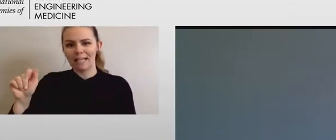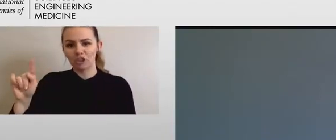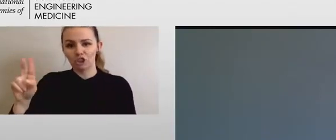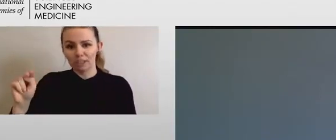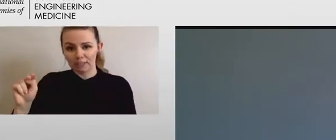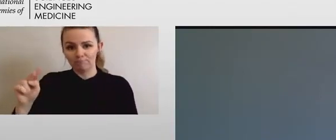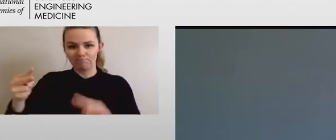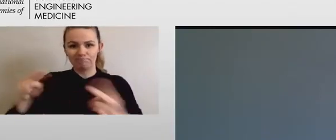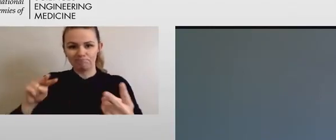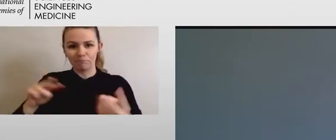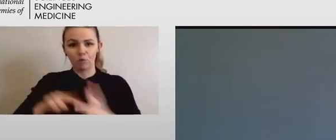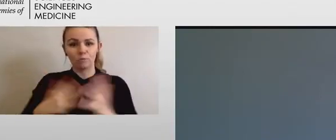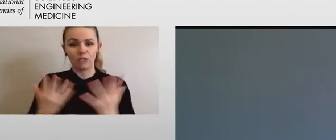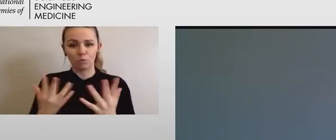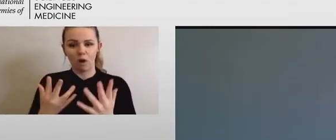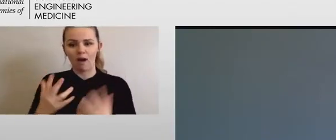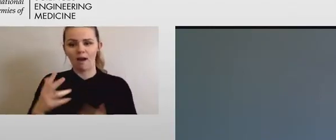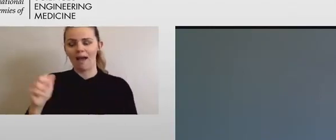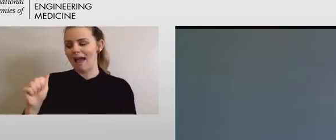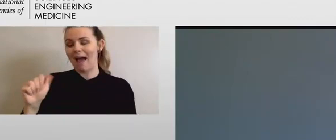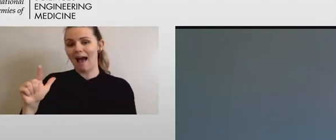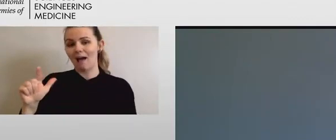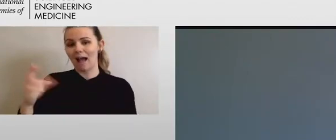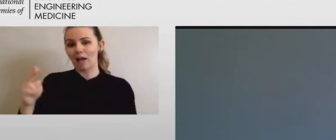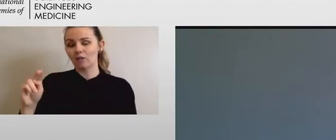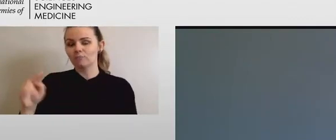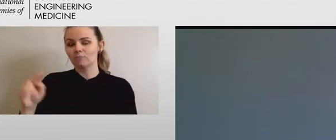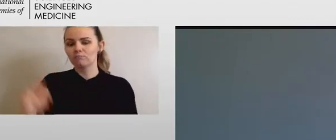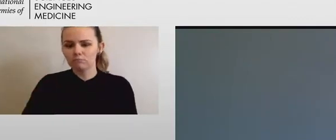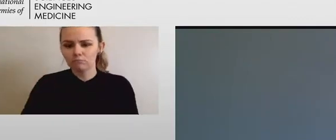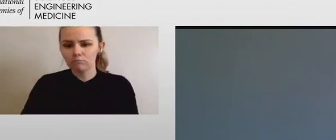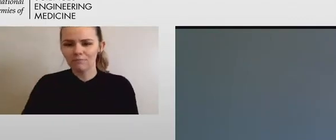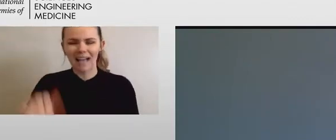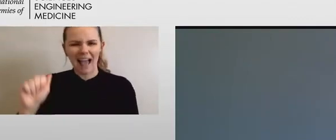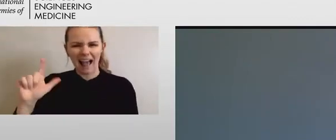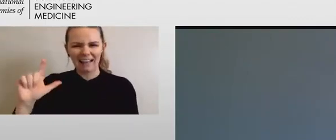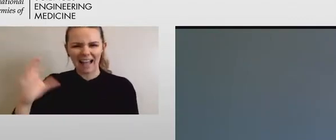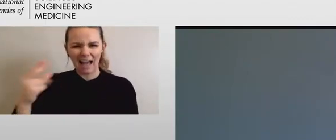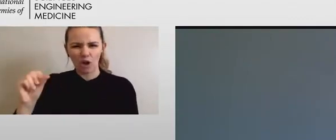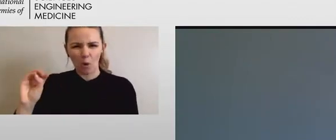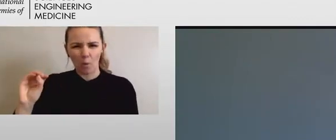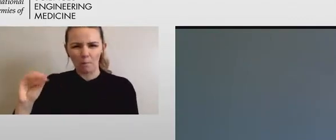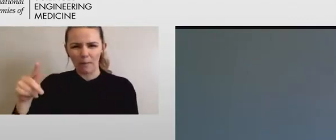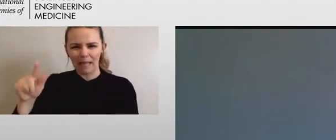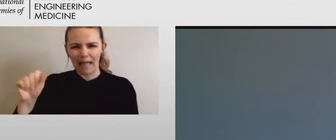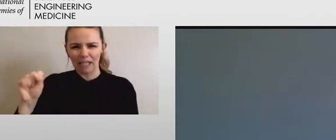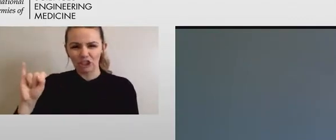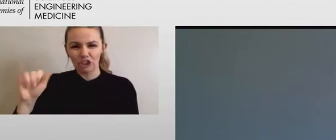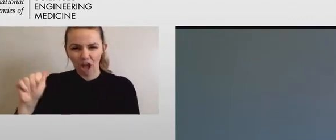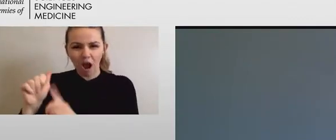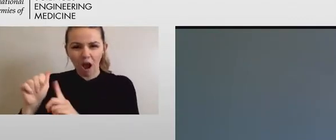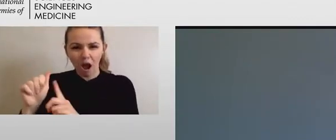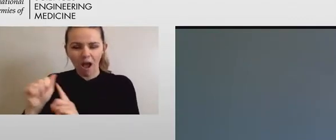dwarfism. It's the most common form of dwarfism. And I stand about four feet tall.